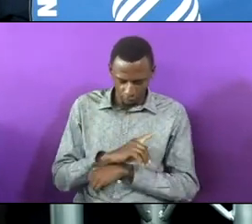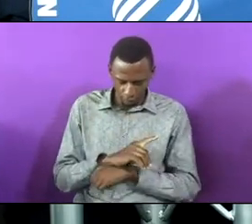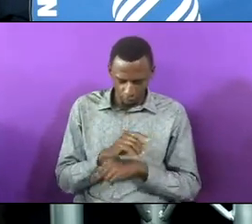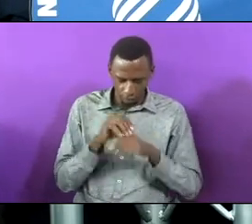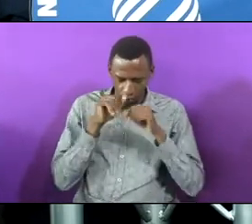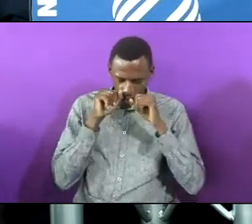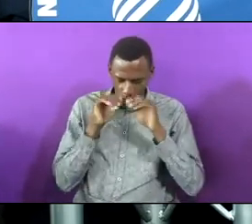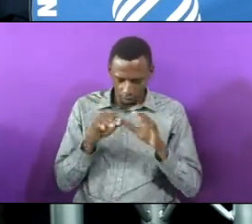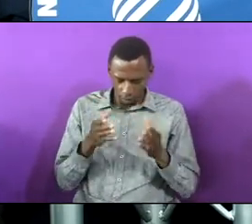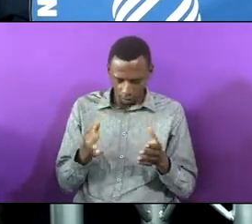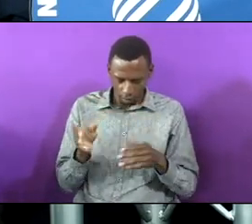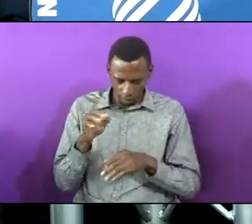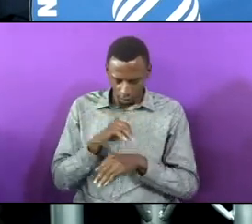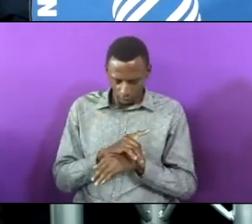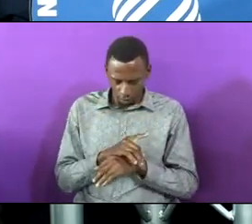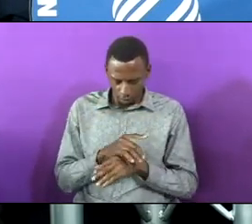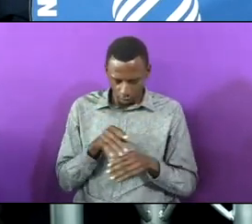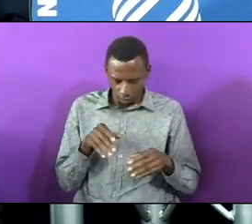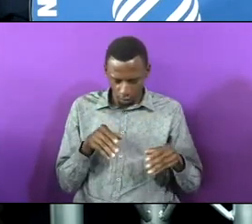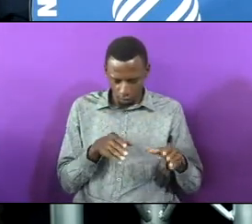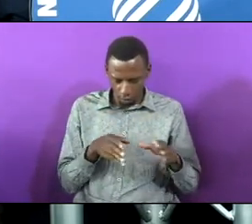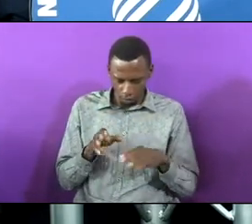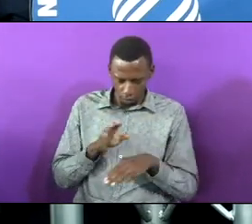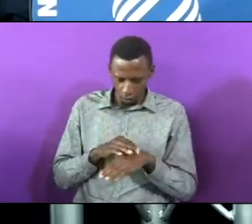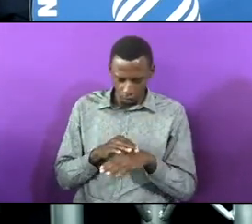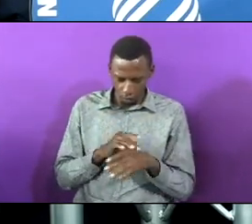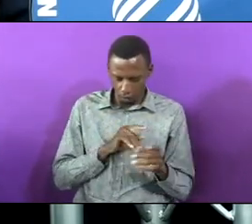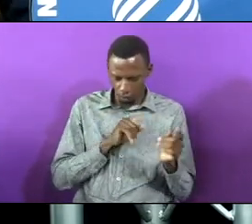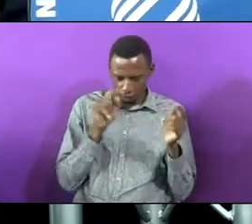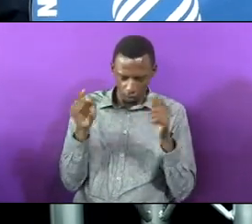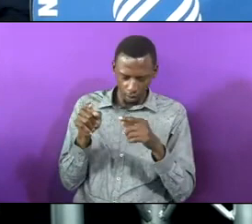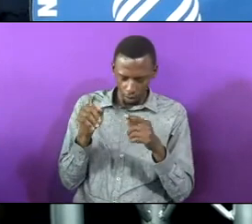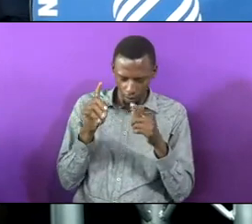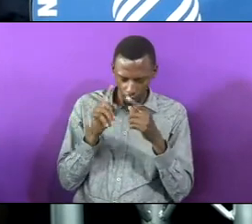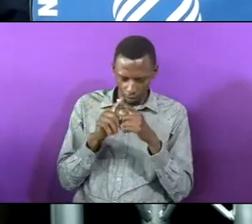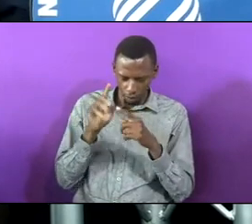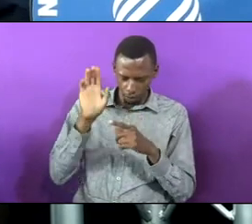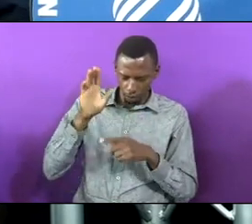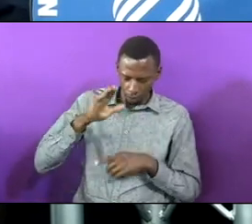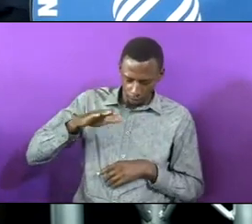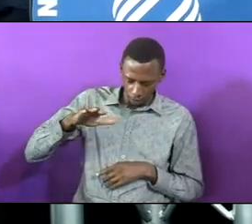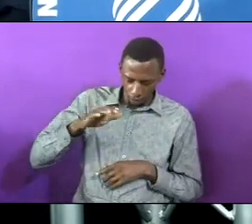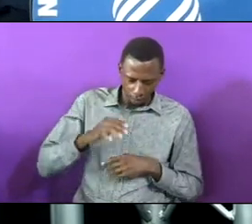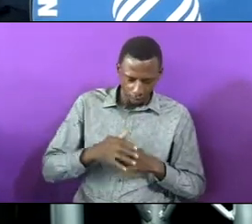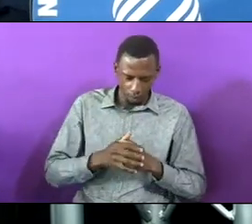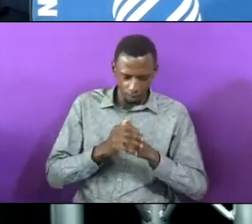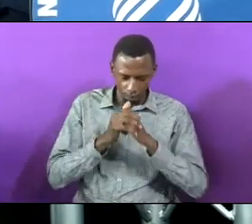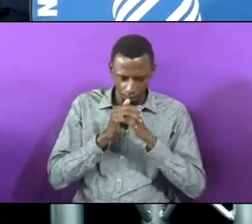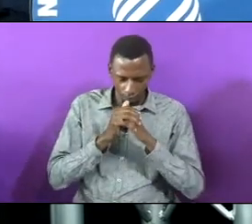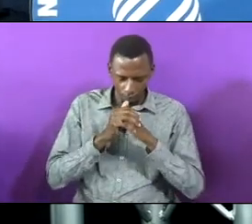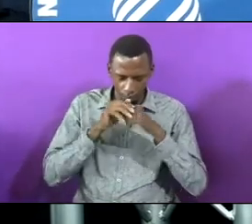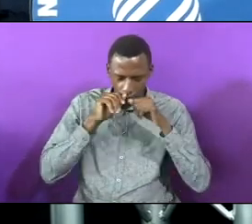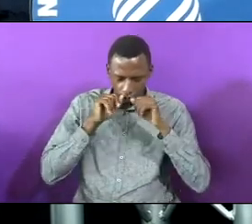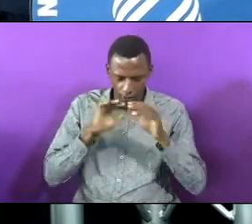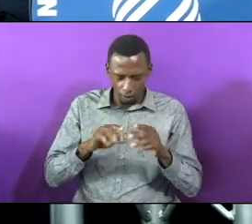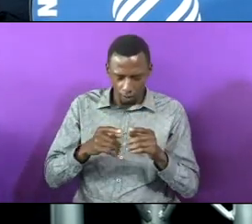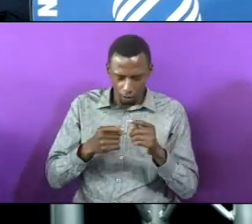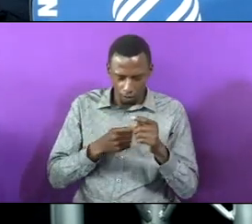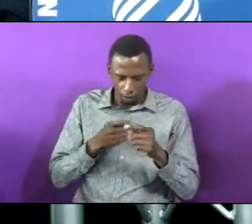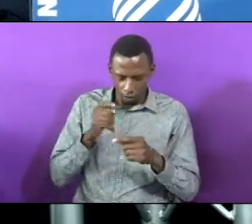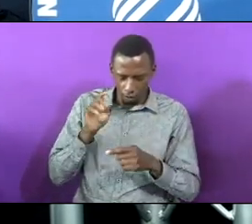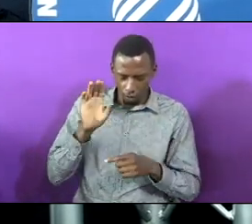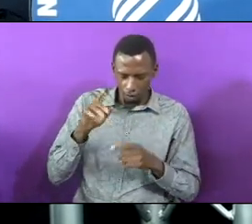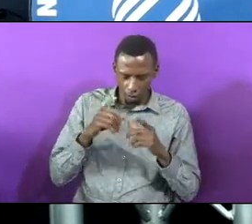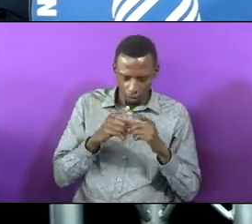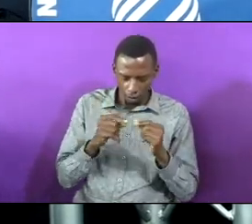of this day, the privilege to come in your presence, in worship, to come to be blessed of your word, and we